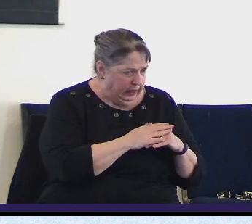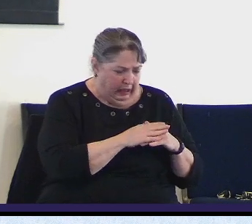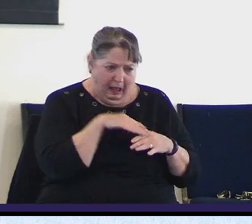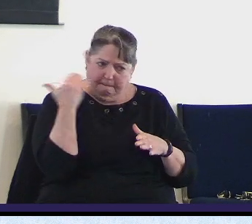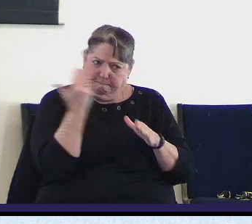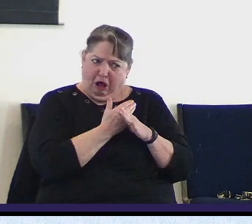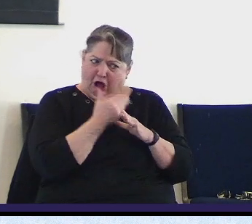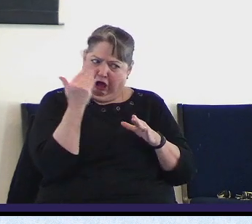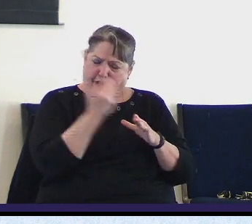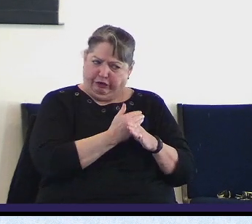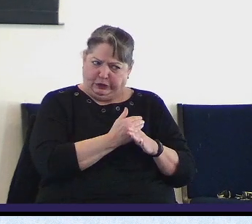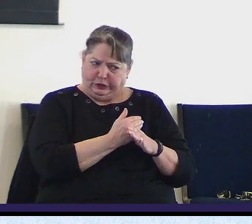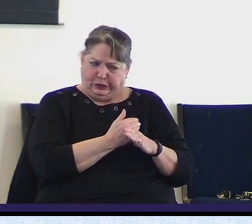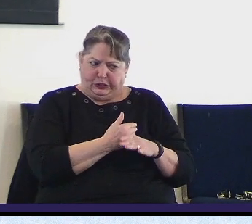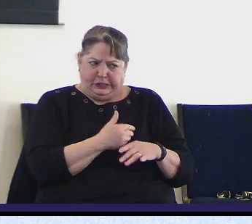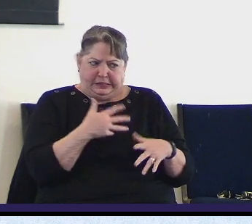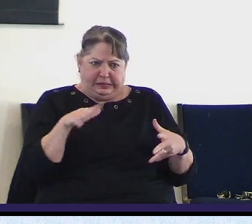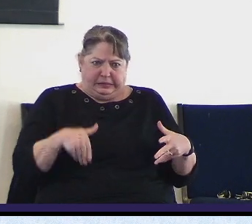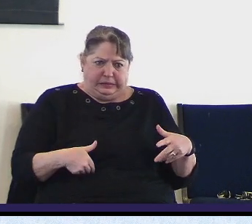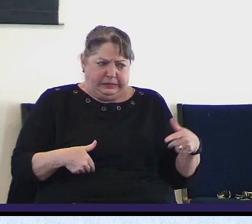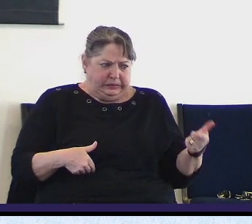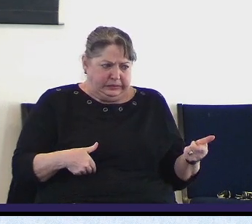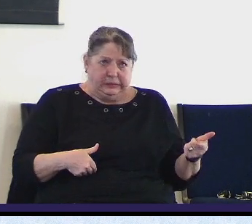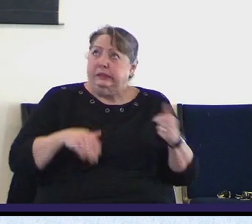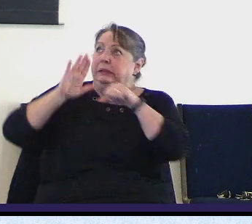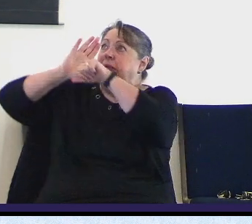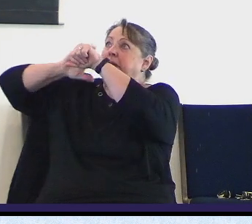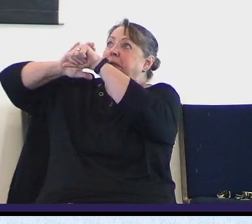He knew something was wrong and he cried out to God.